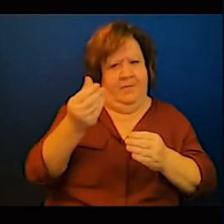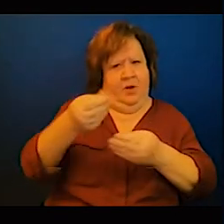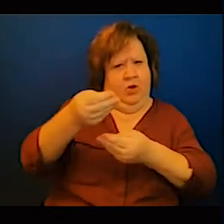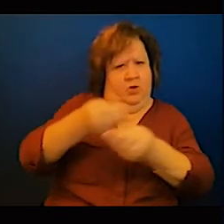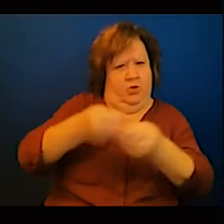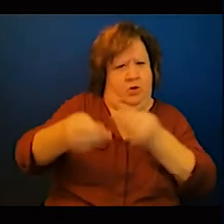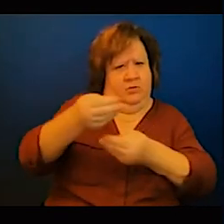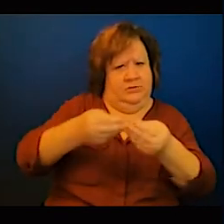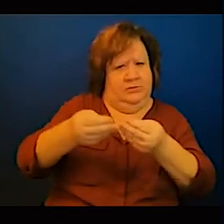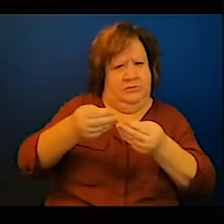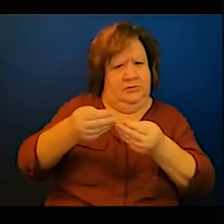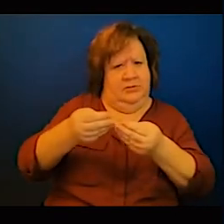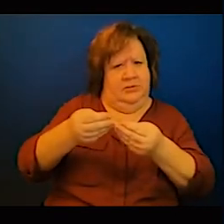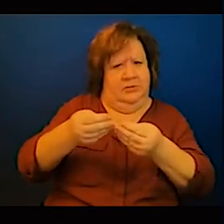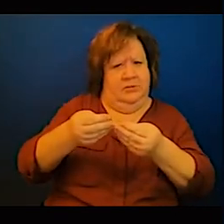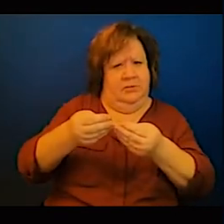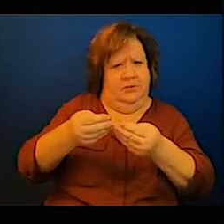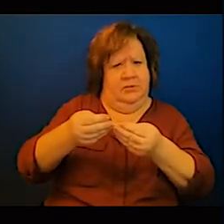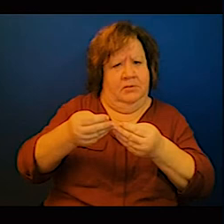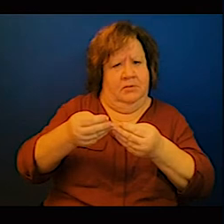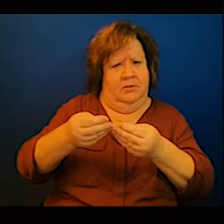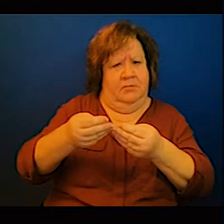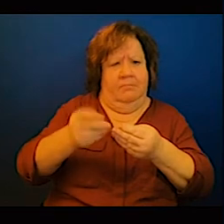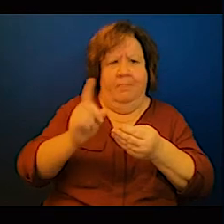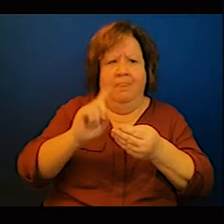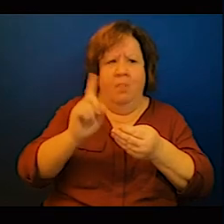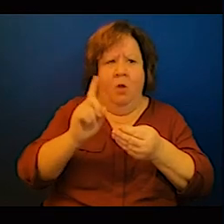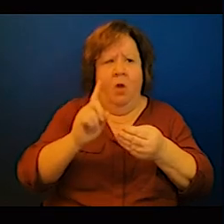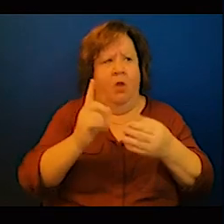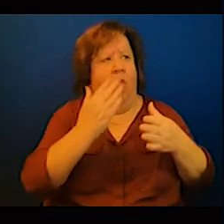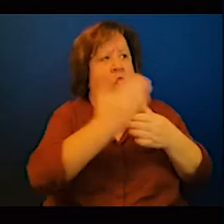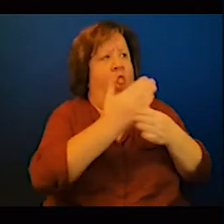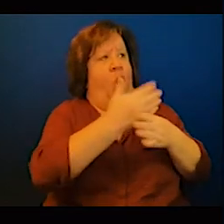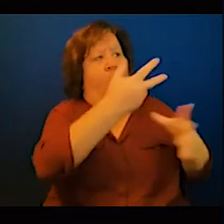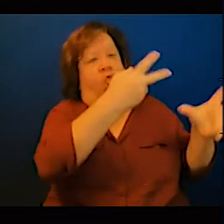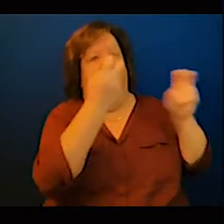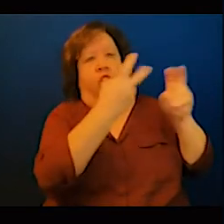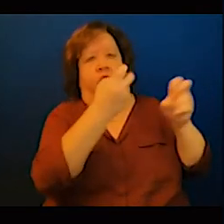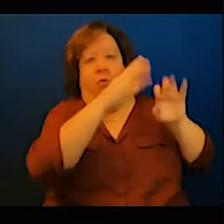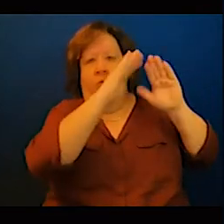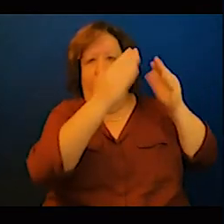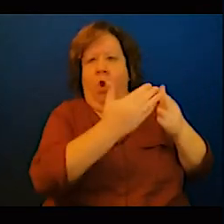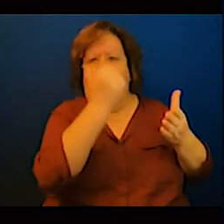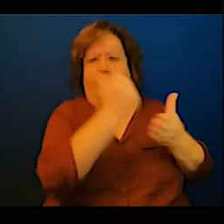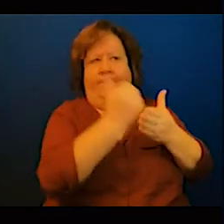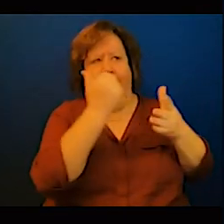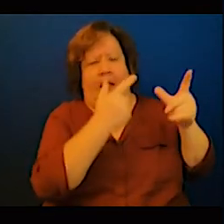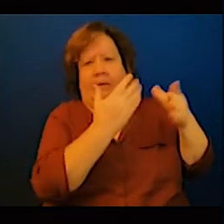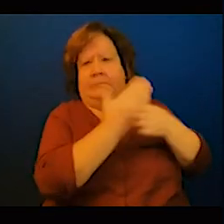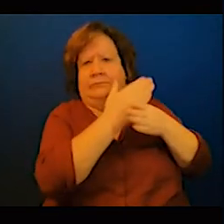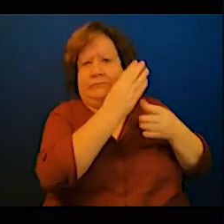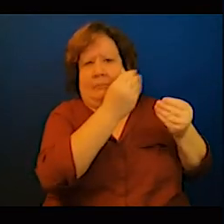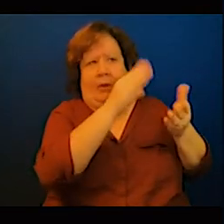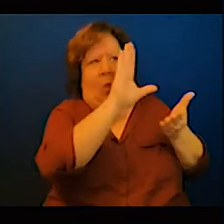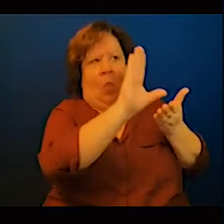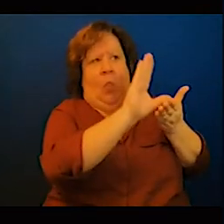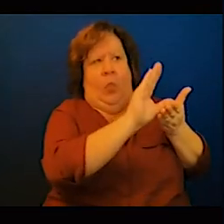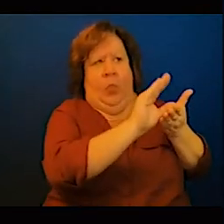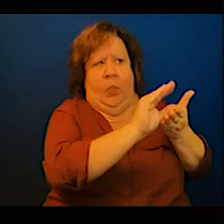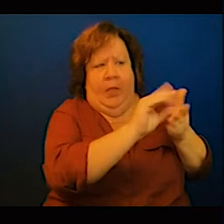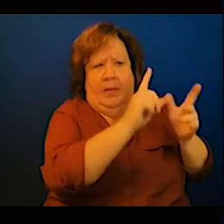is that for those long-term projects the local content possibility is also limited